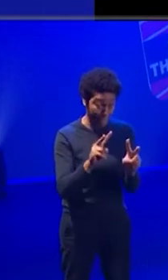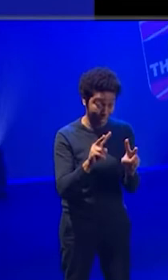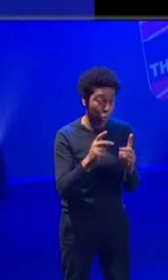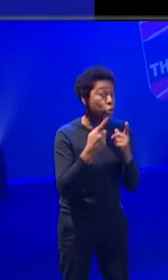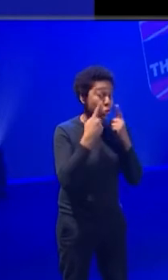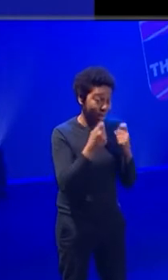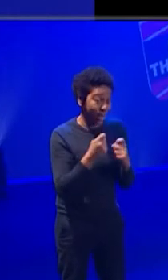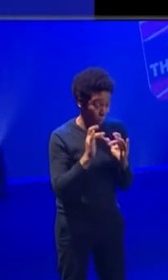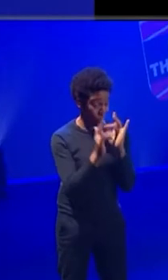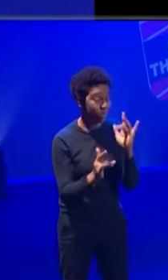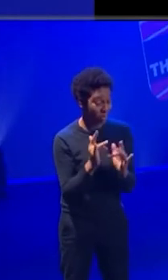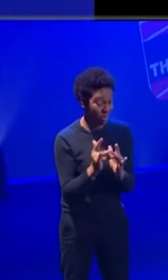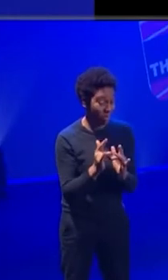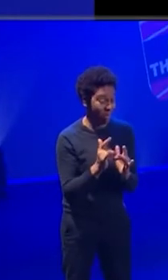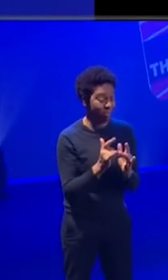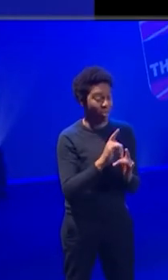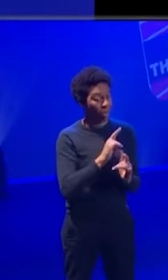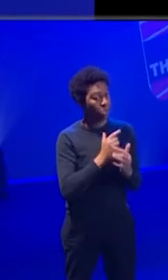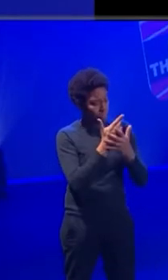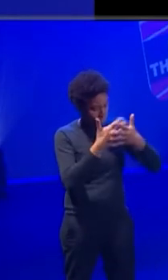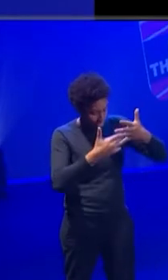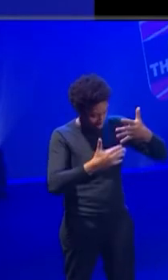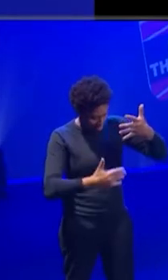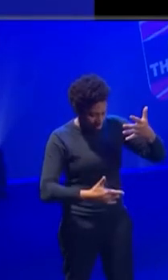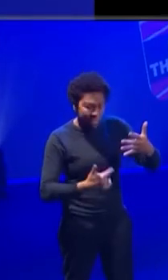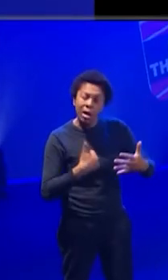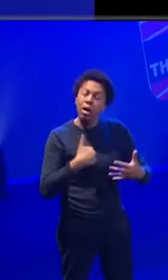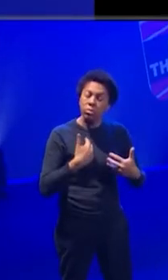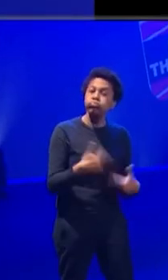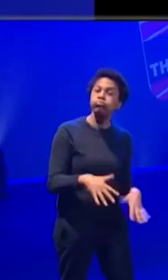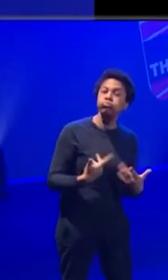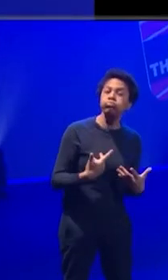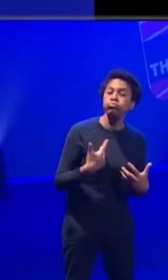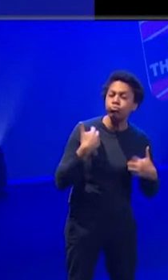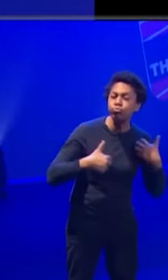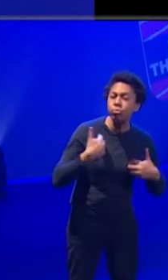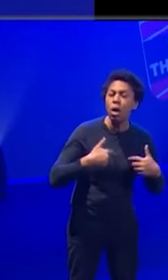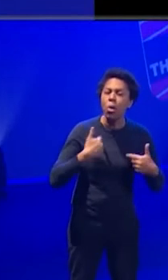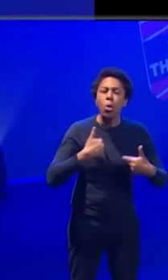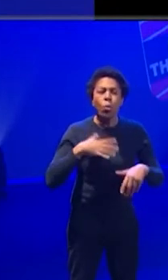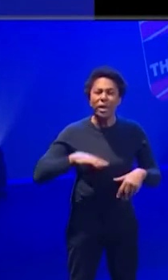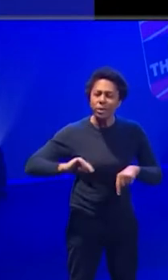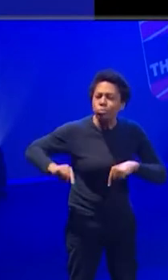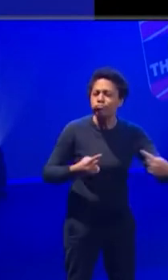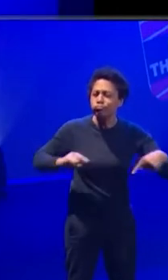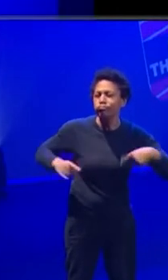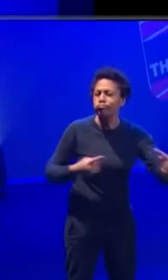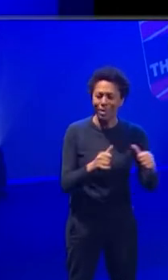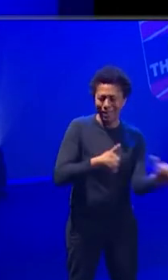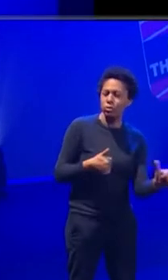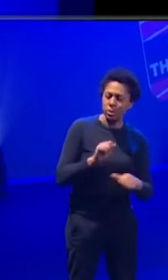meet Prama and I didn't know it existed. it's something that I have been challenging kind of the industry about. So I would have a look at it. It's really great.